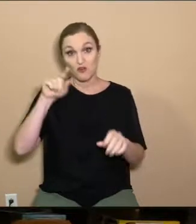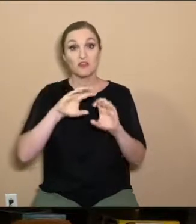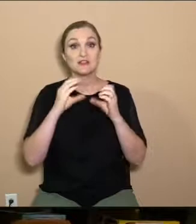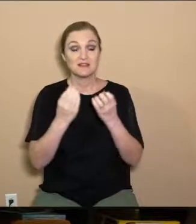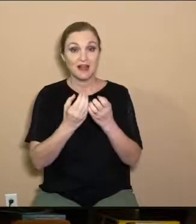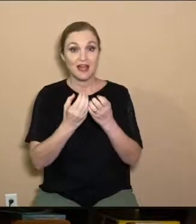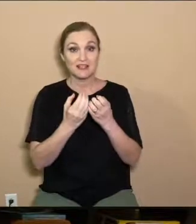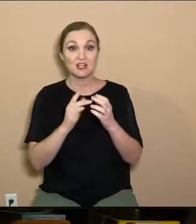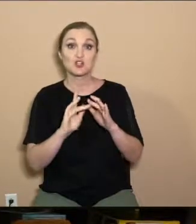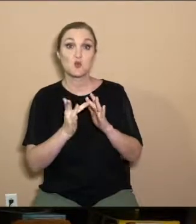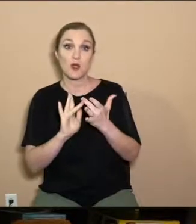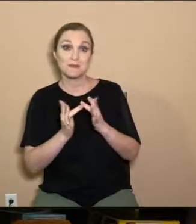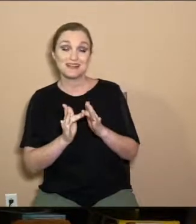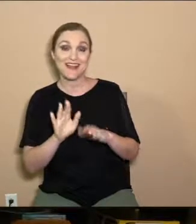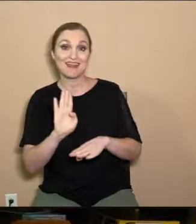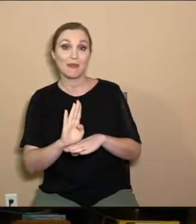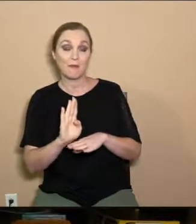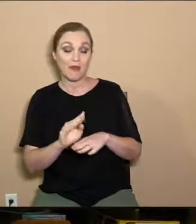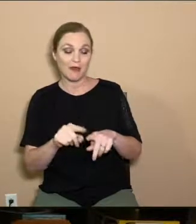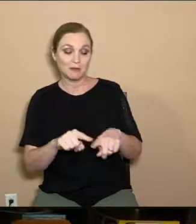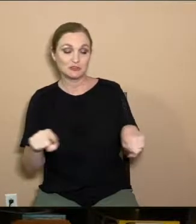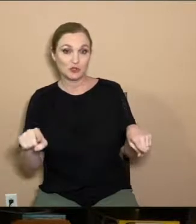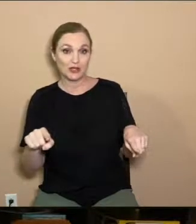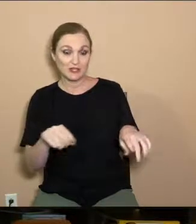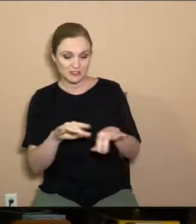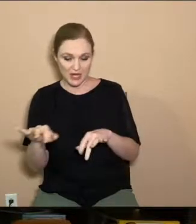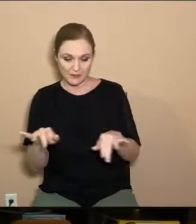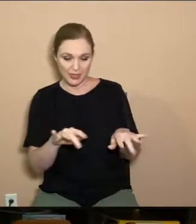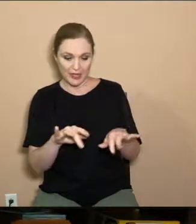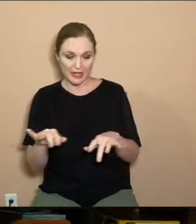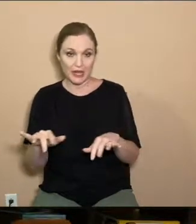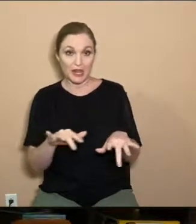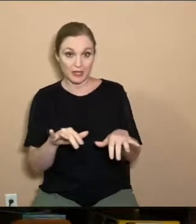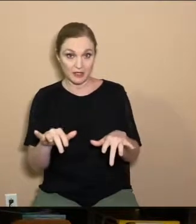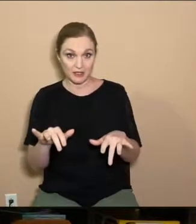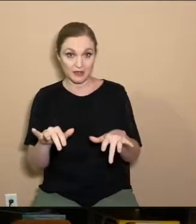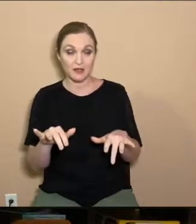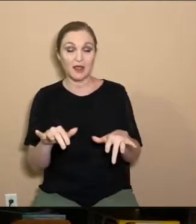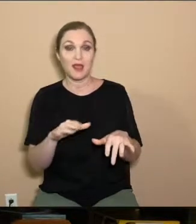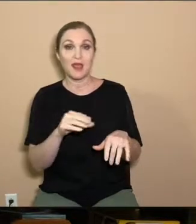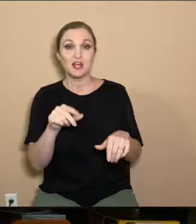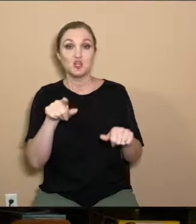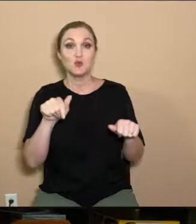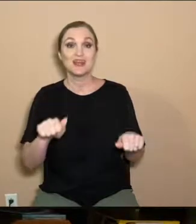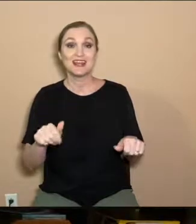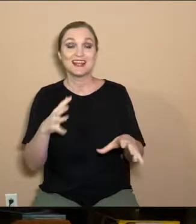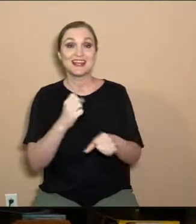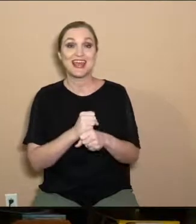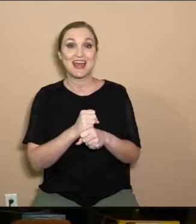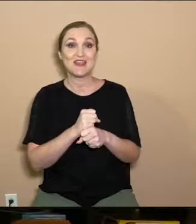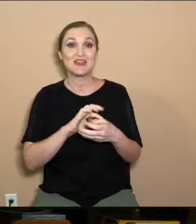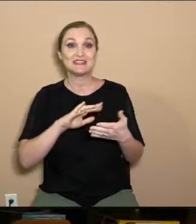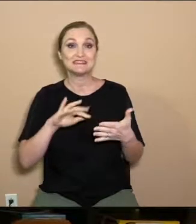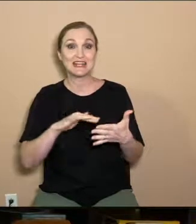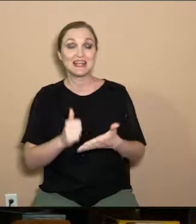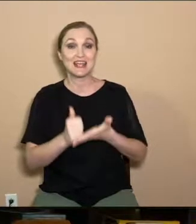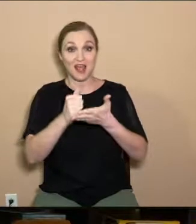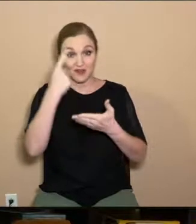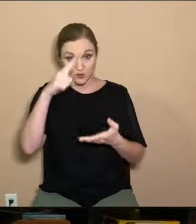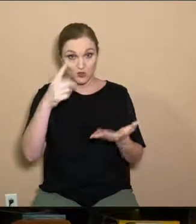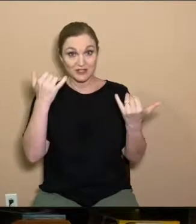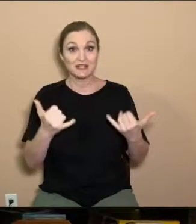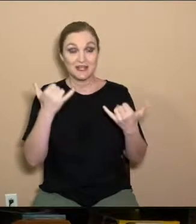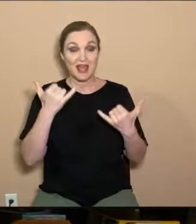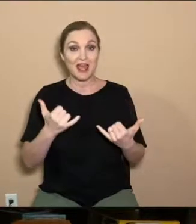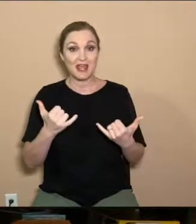There is a web address at the bottom of the screen. Type that web address into your browser. You can download the study guide for today's lesson.